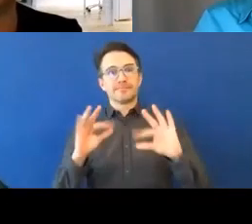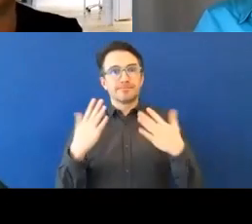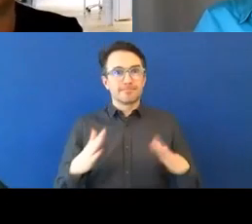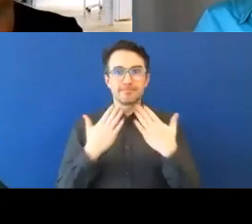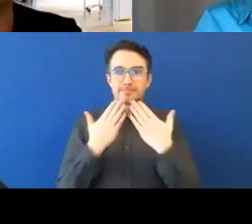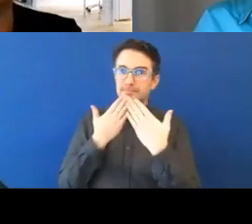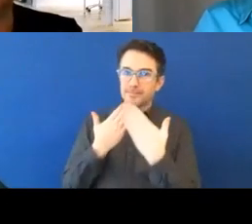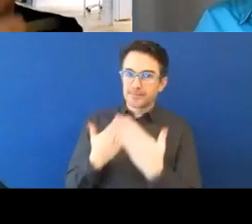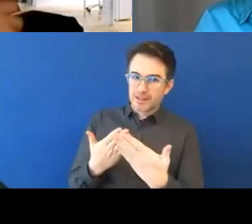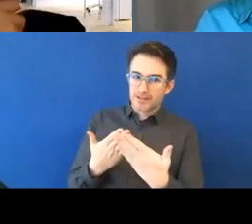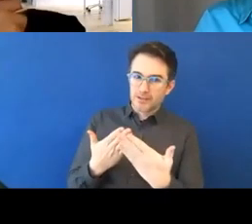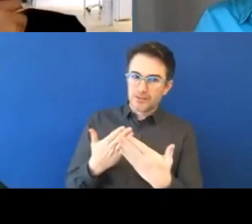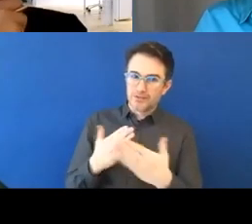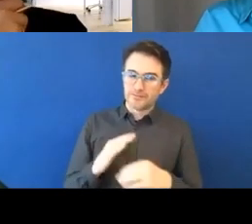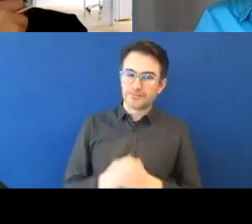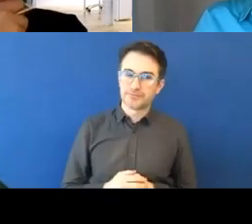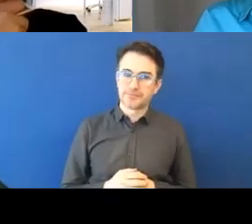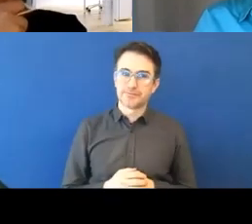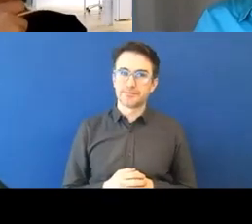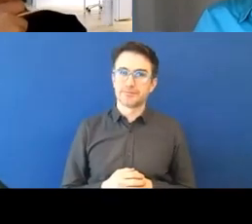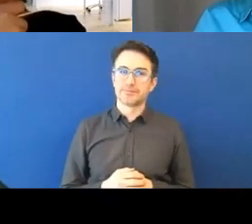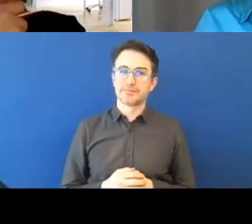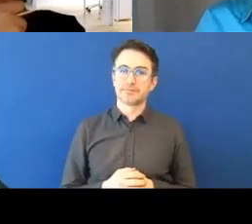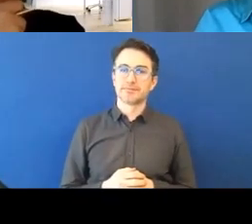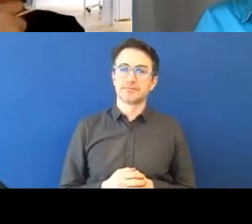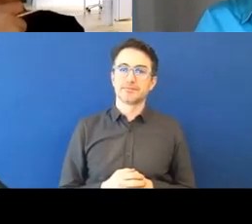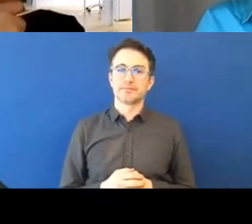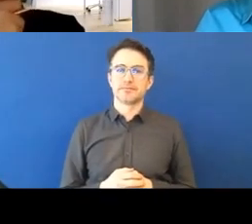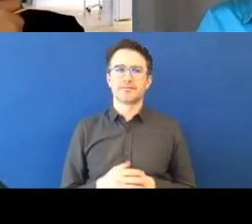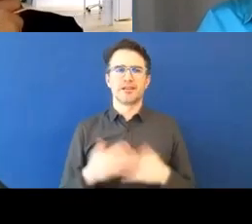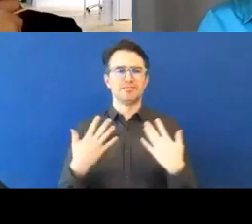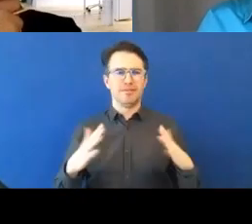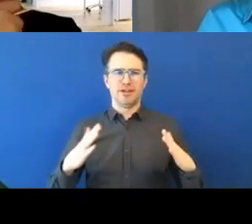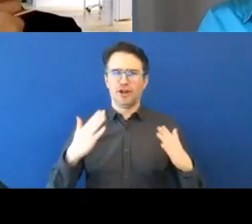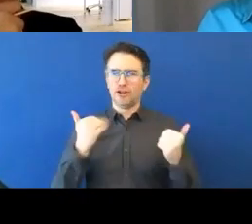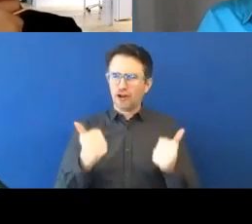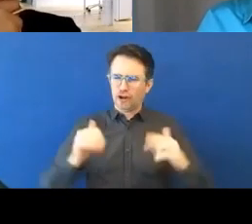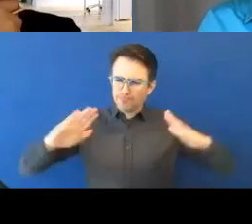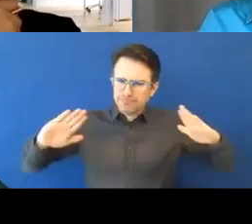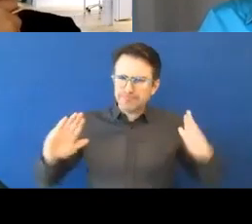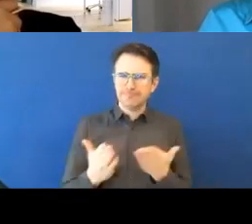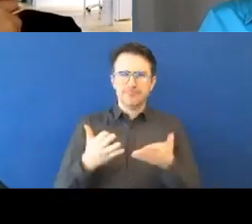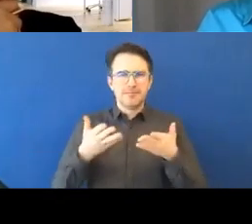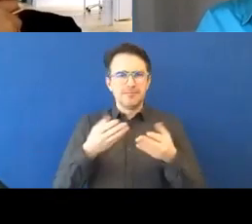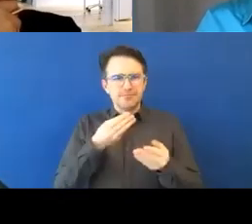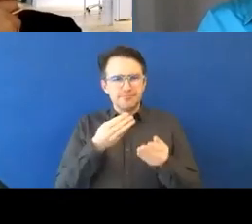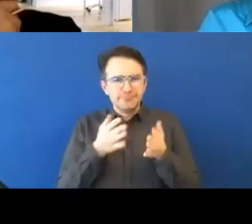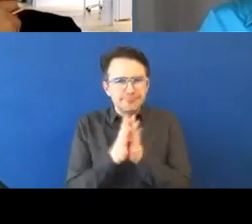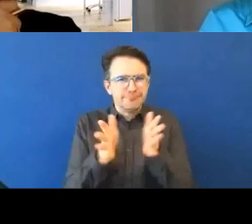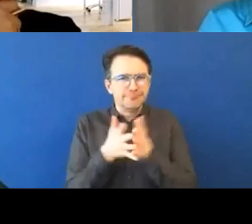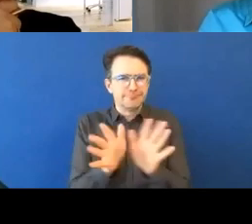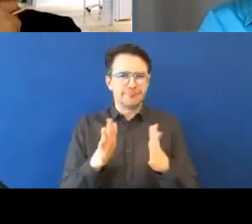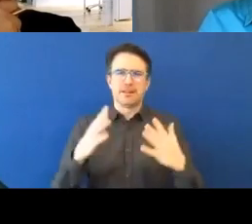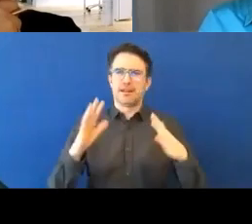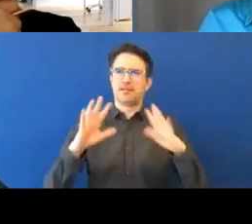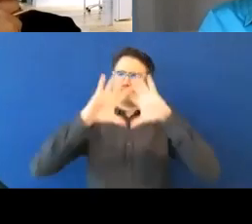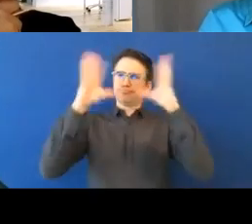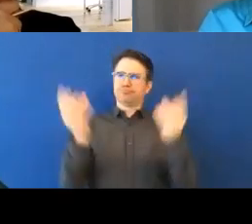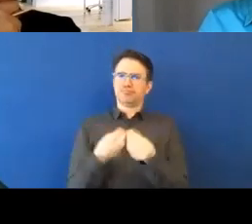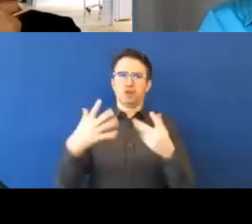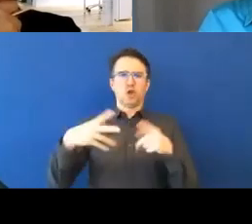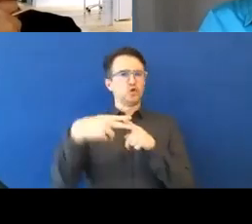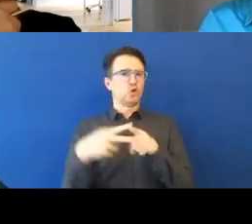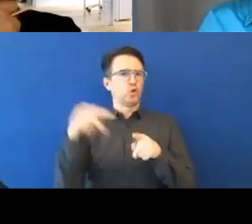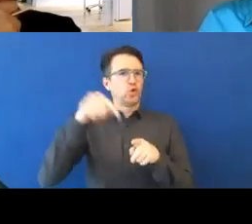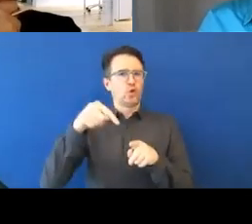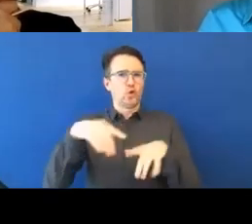Looks very, very interesting. I am sure there will be great interest from the ILO GBDN members